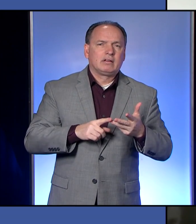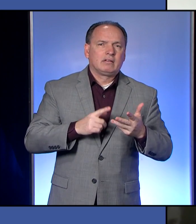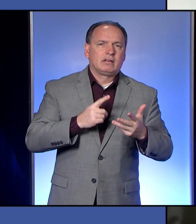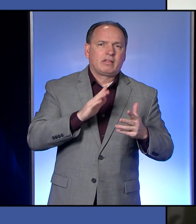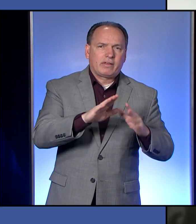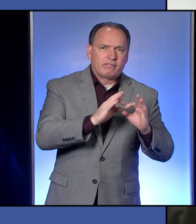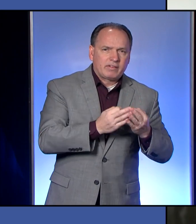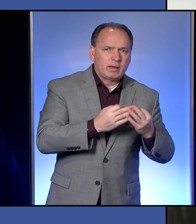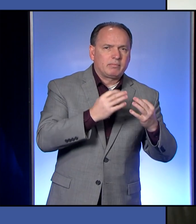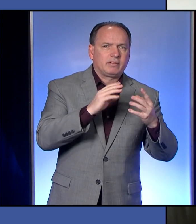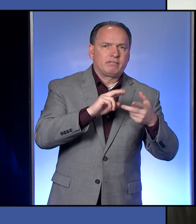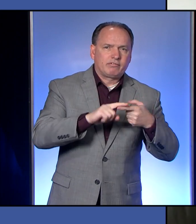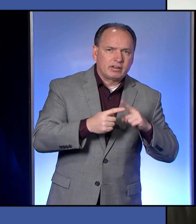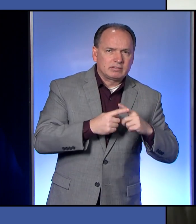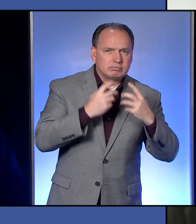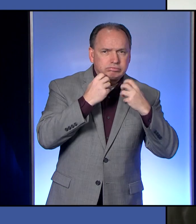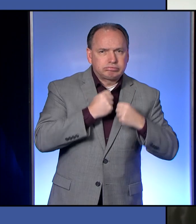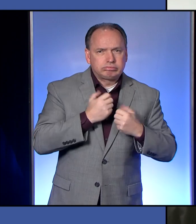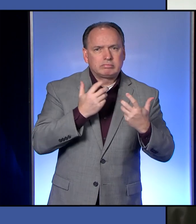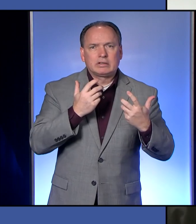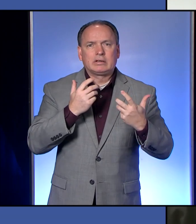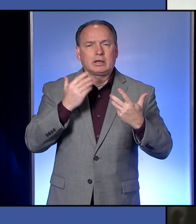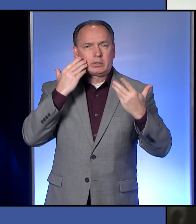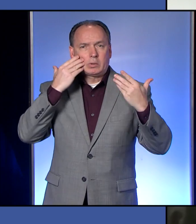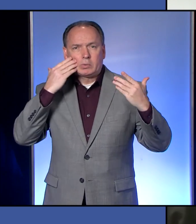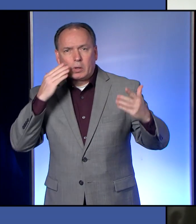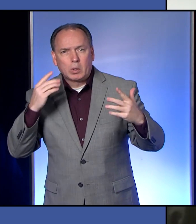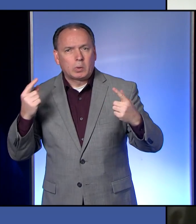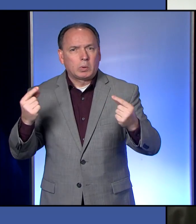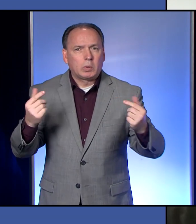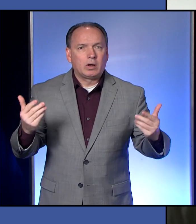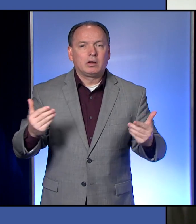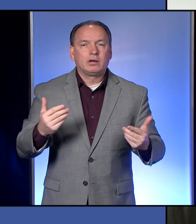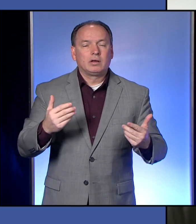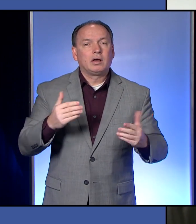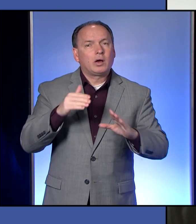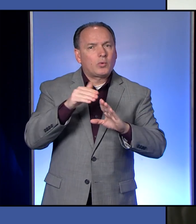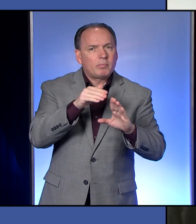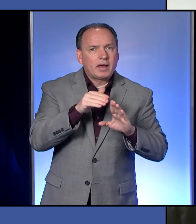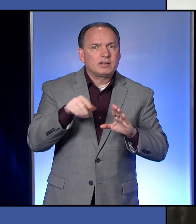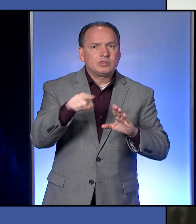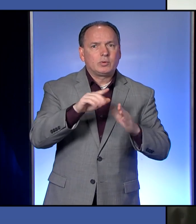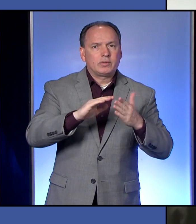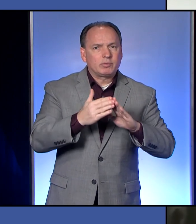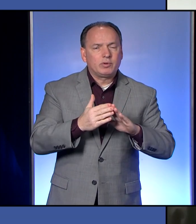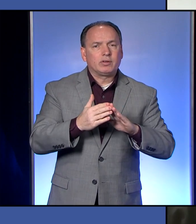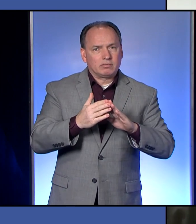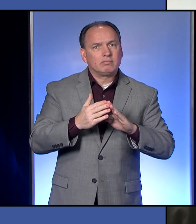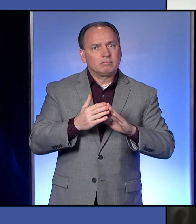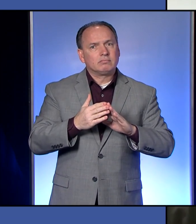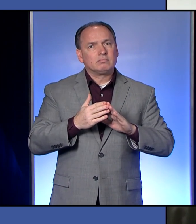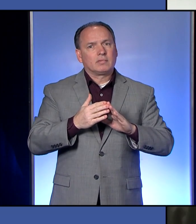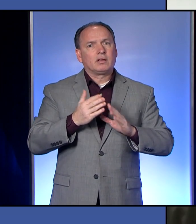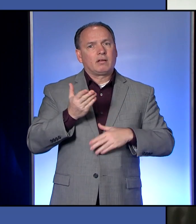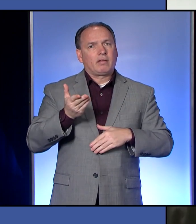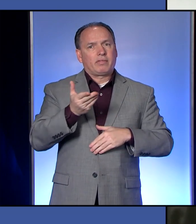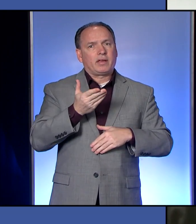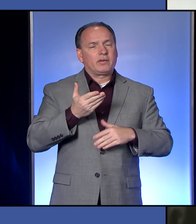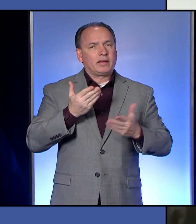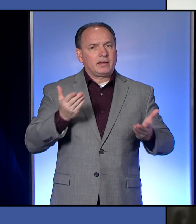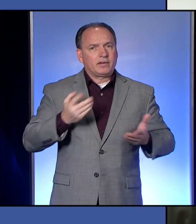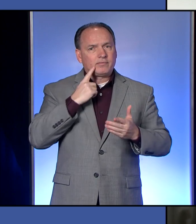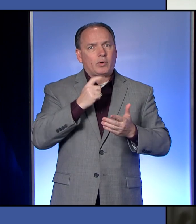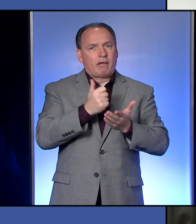they're worried about the unknown, and they remind our community that they're there for their help. But they